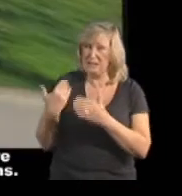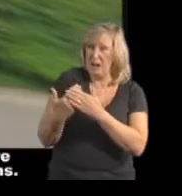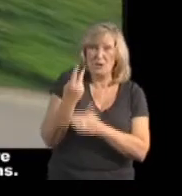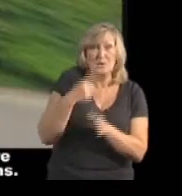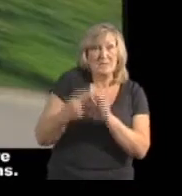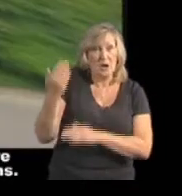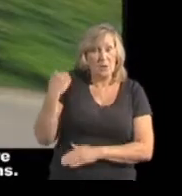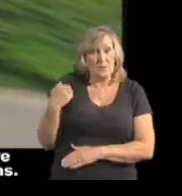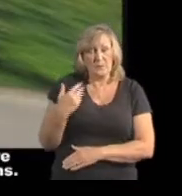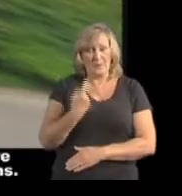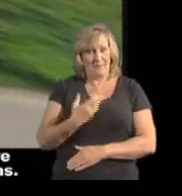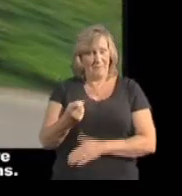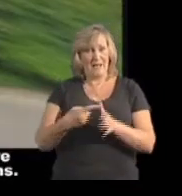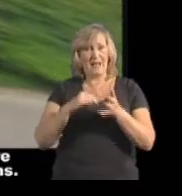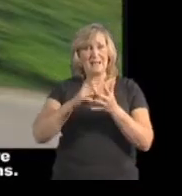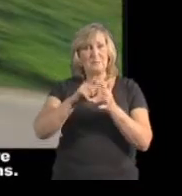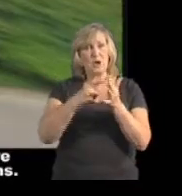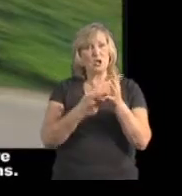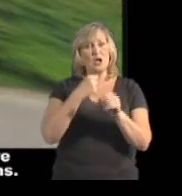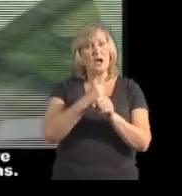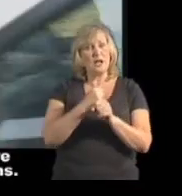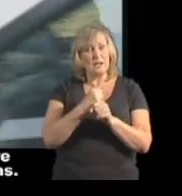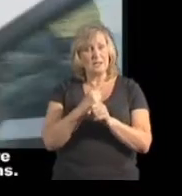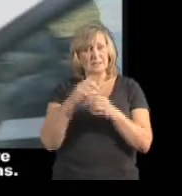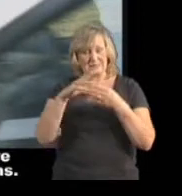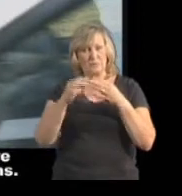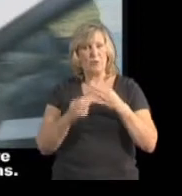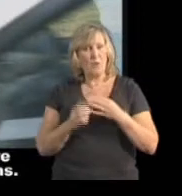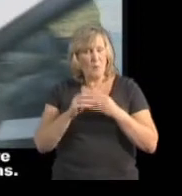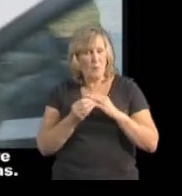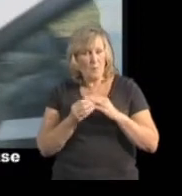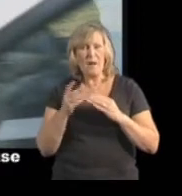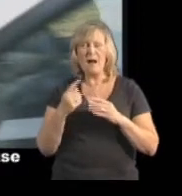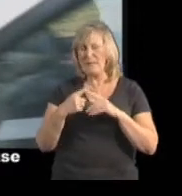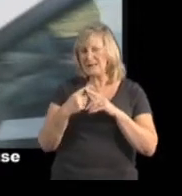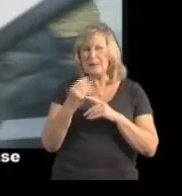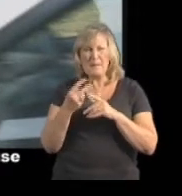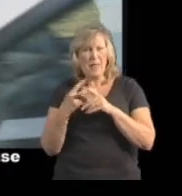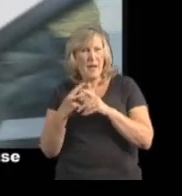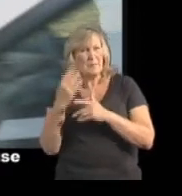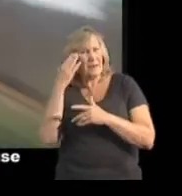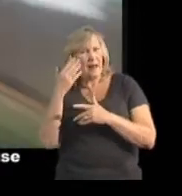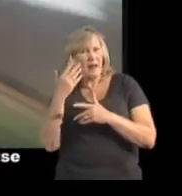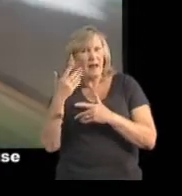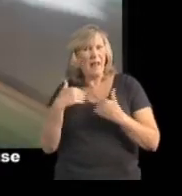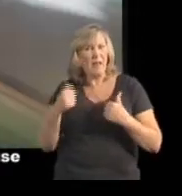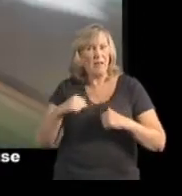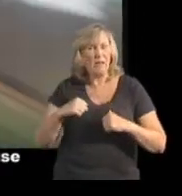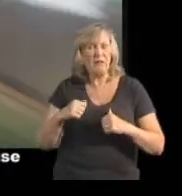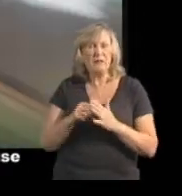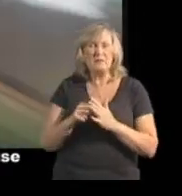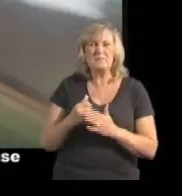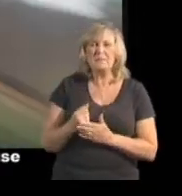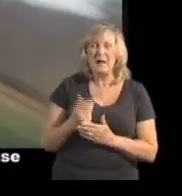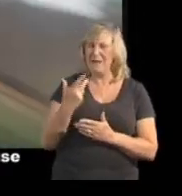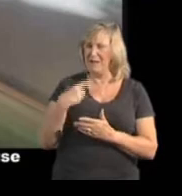I've got Asperger's syndrome and have some related mental health problems. It was difficult to get support because I do not fit